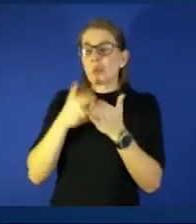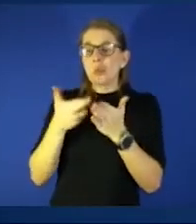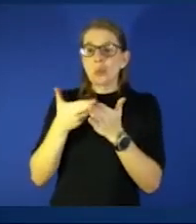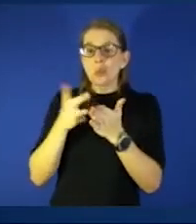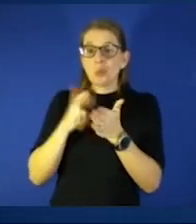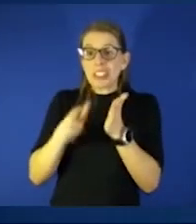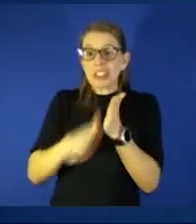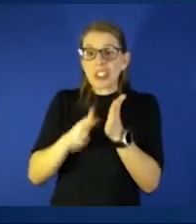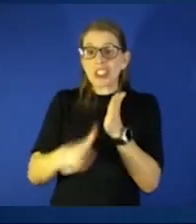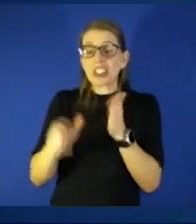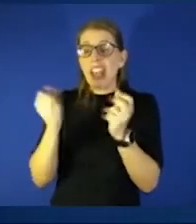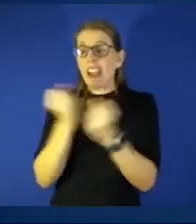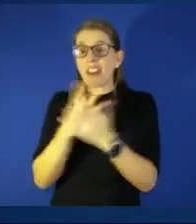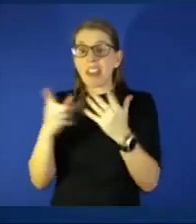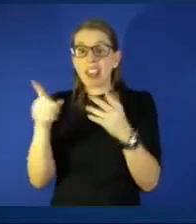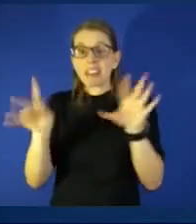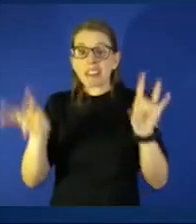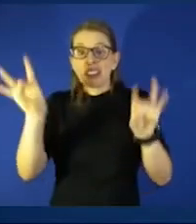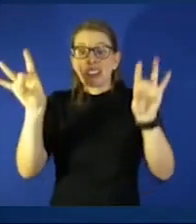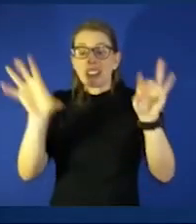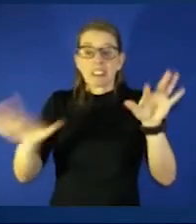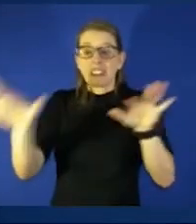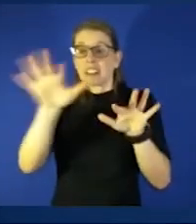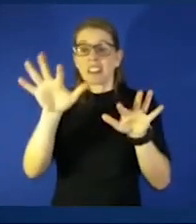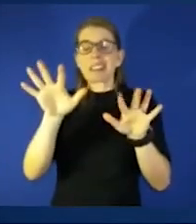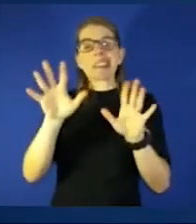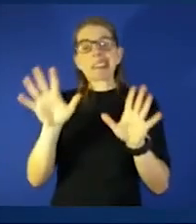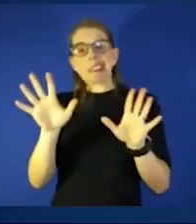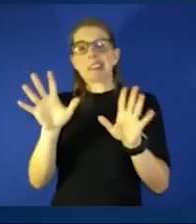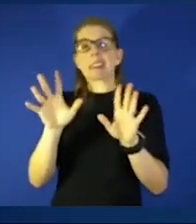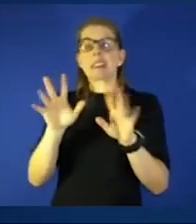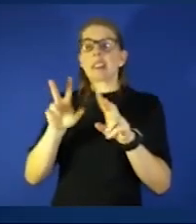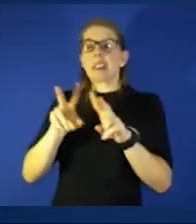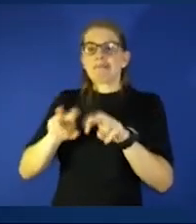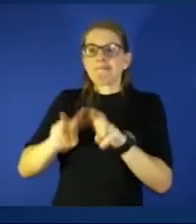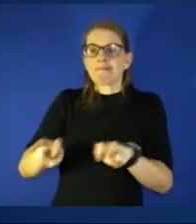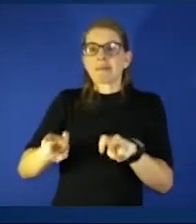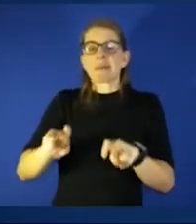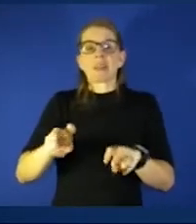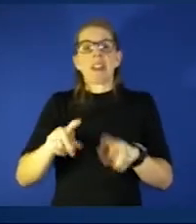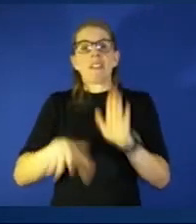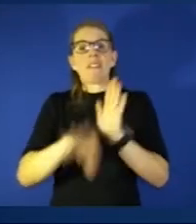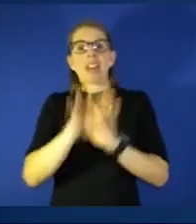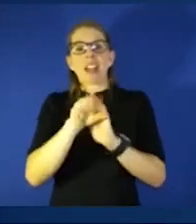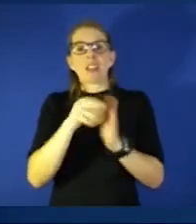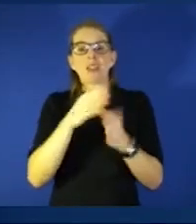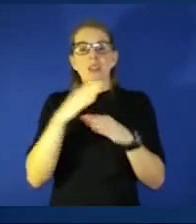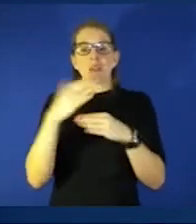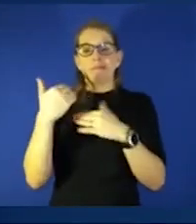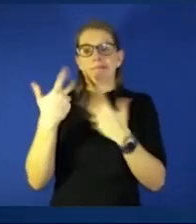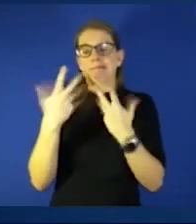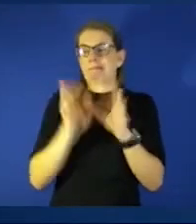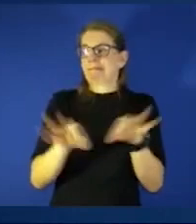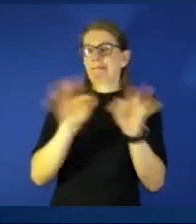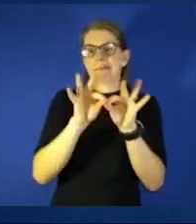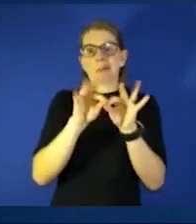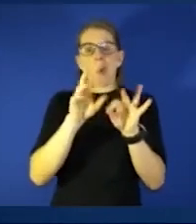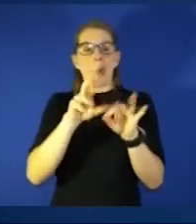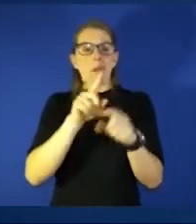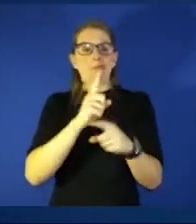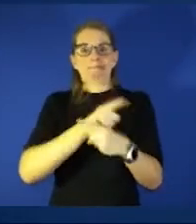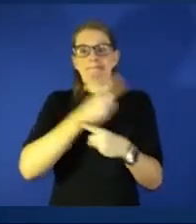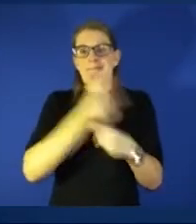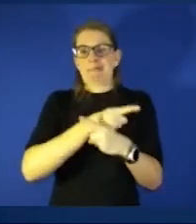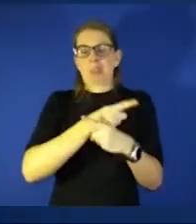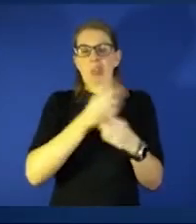um you know find reliable resources ask questions call the people in your life who are health care providers